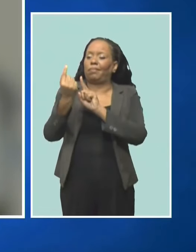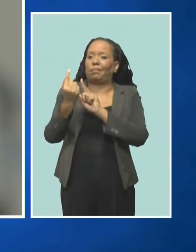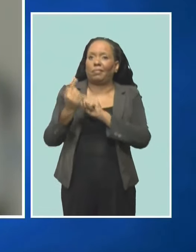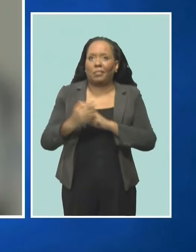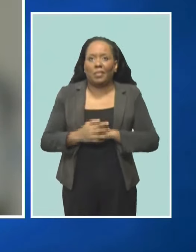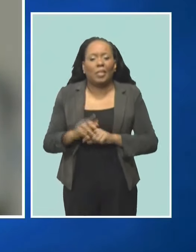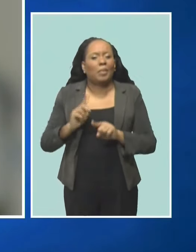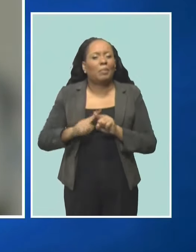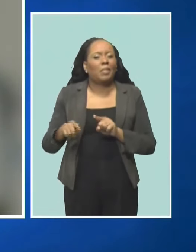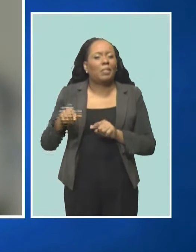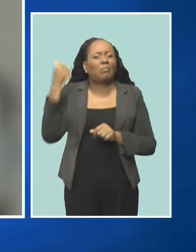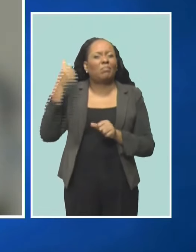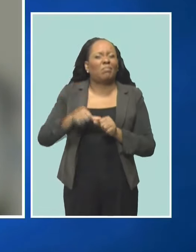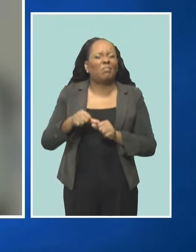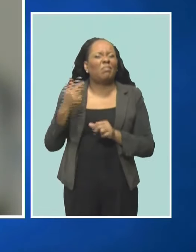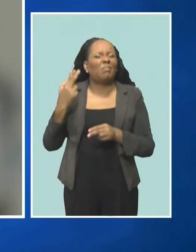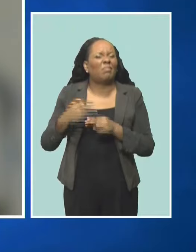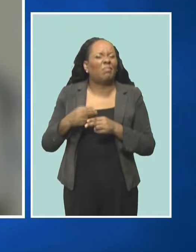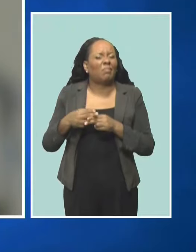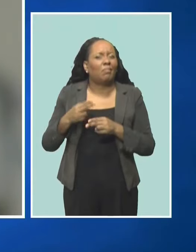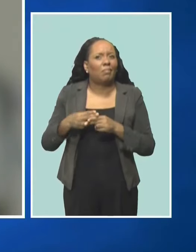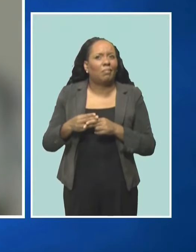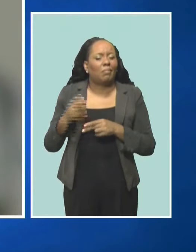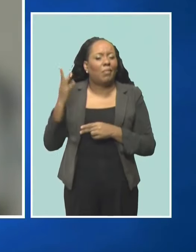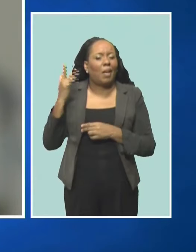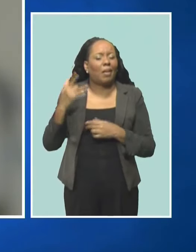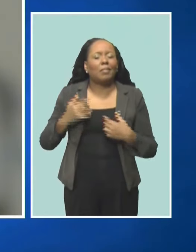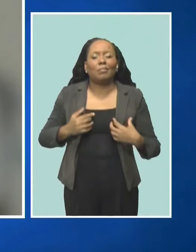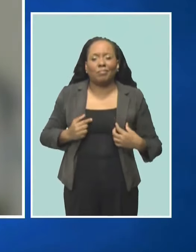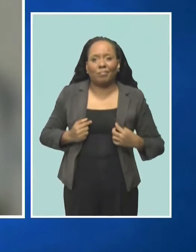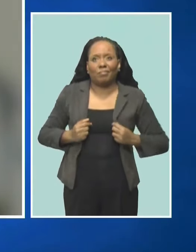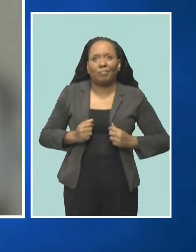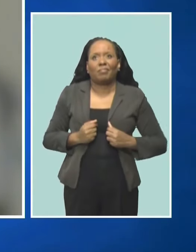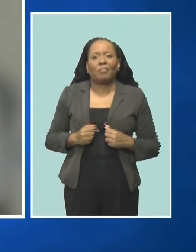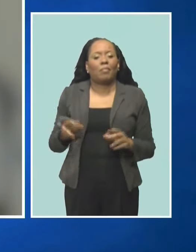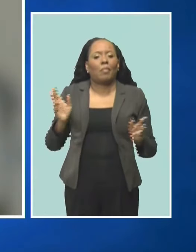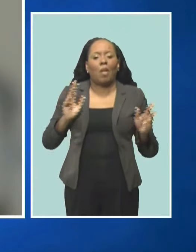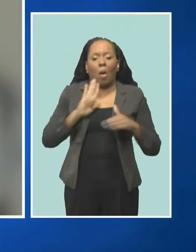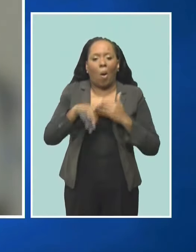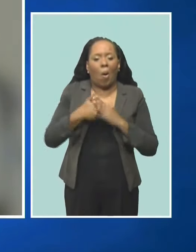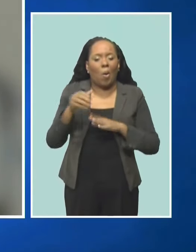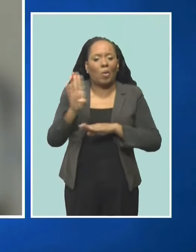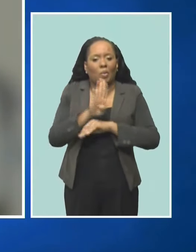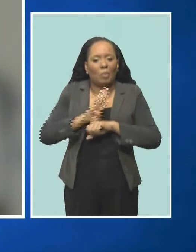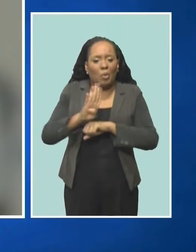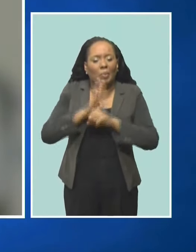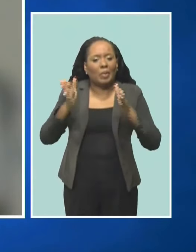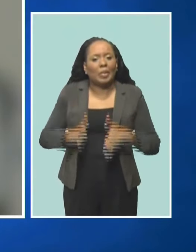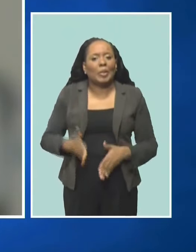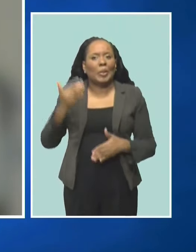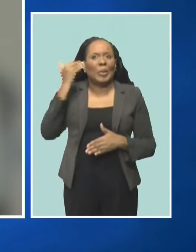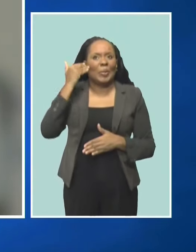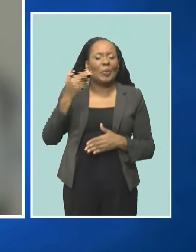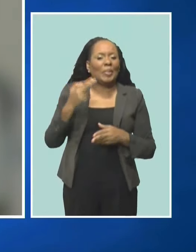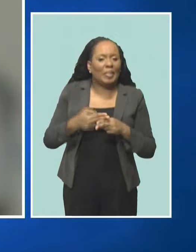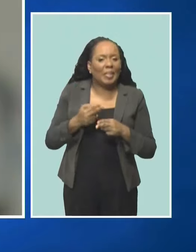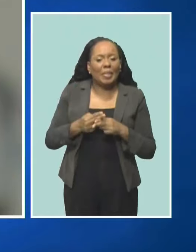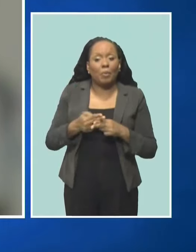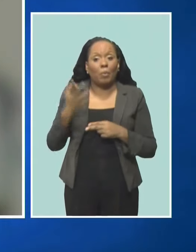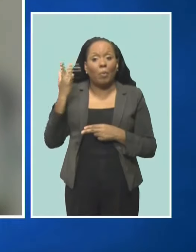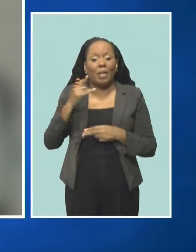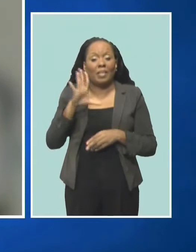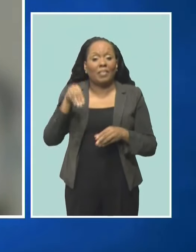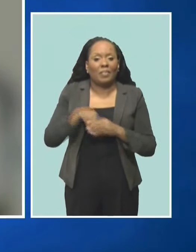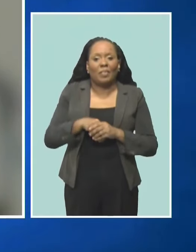but the name was quite familiar to her because by then he was a household name in Barbados and he was the face and voice of the